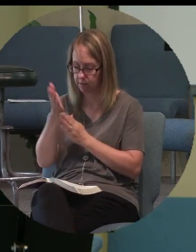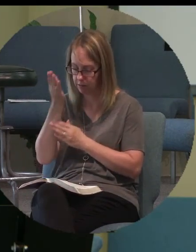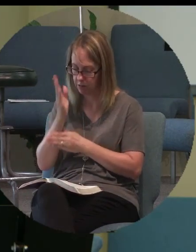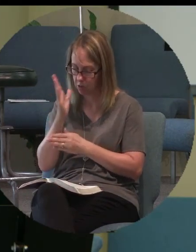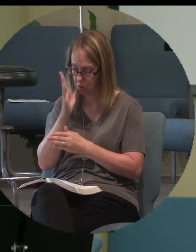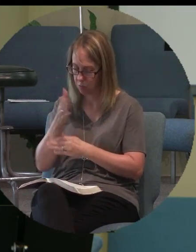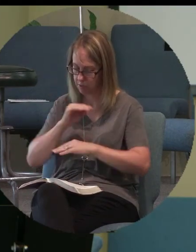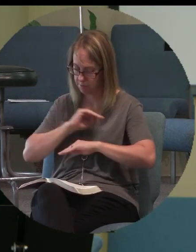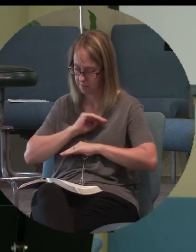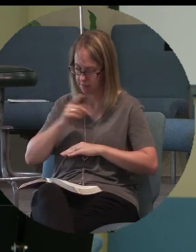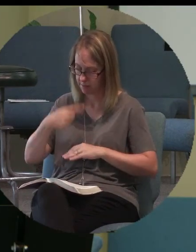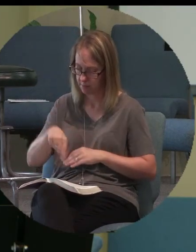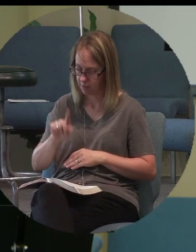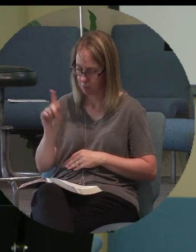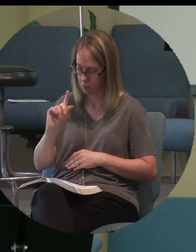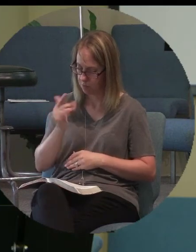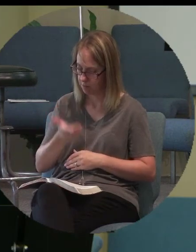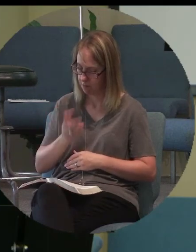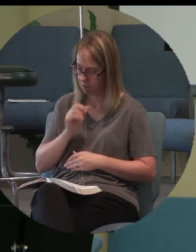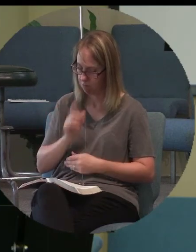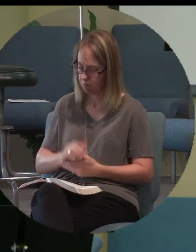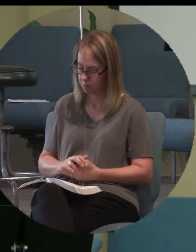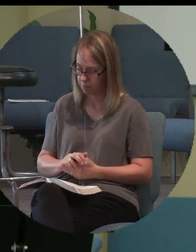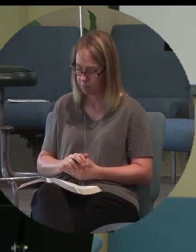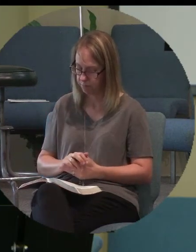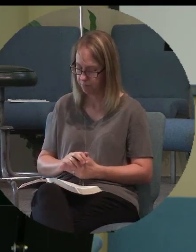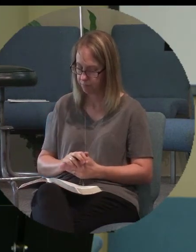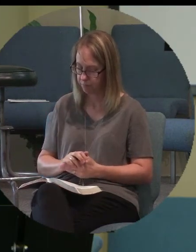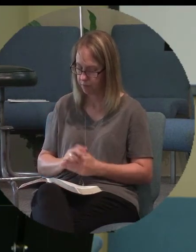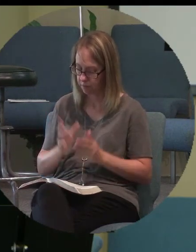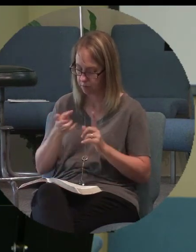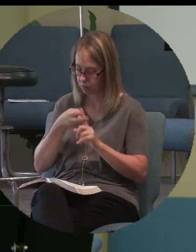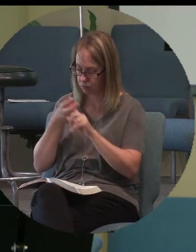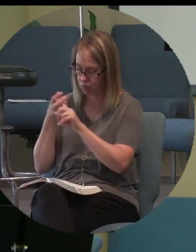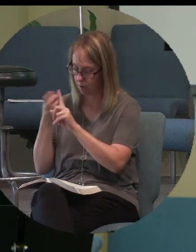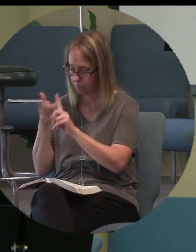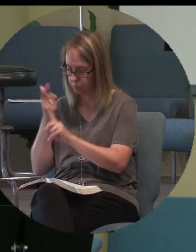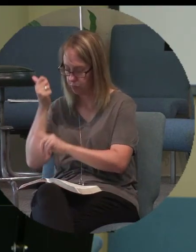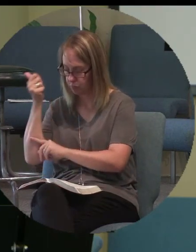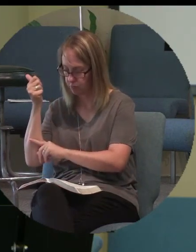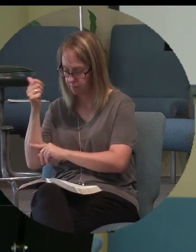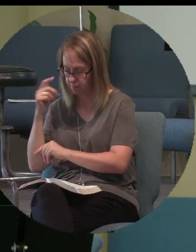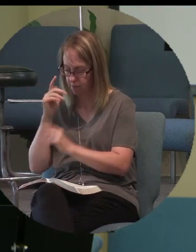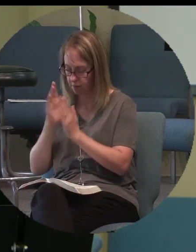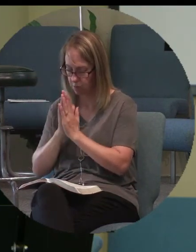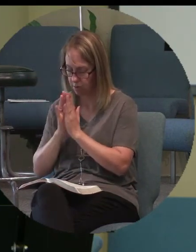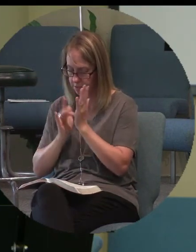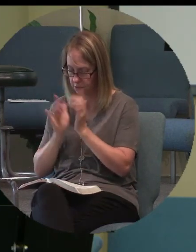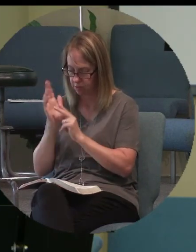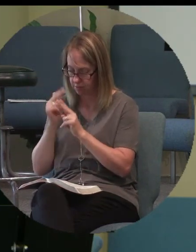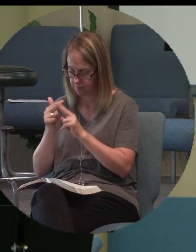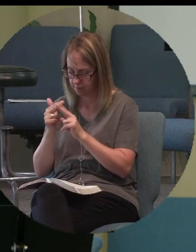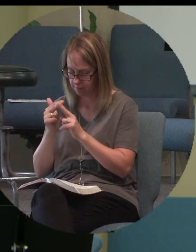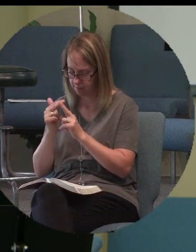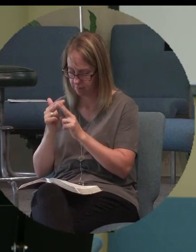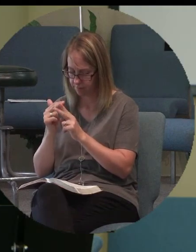would meet them where they are. And that you draw them to yourself. And I pray this in Jesus' name.